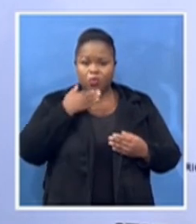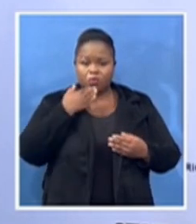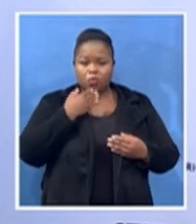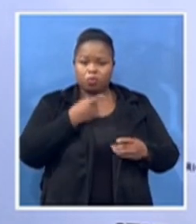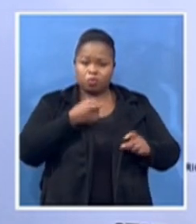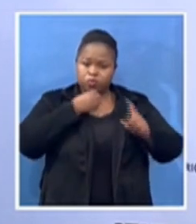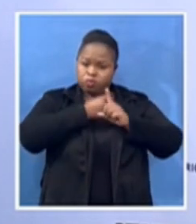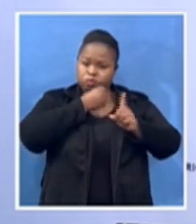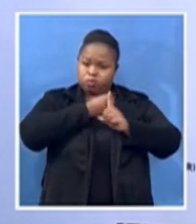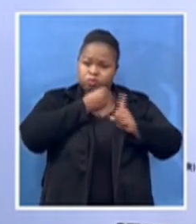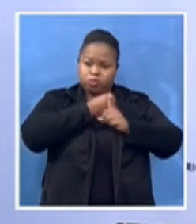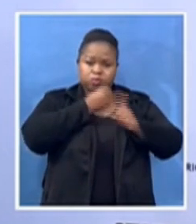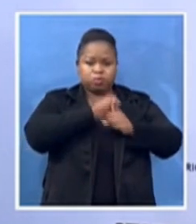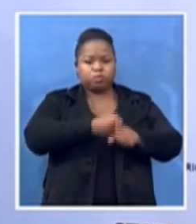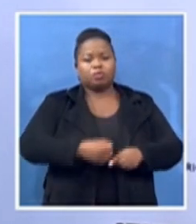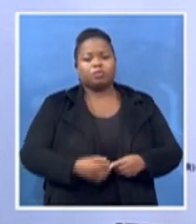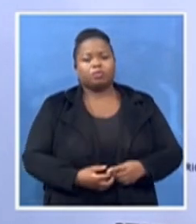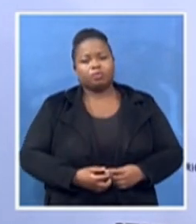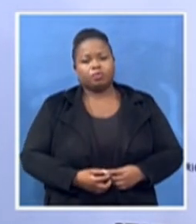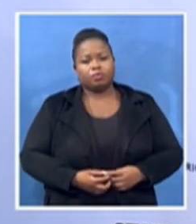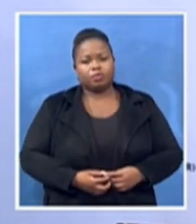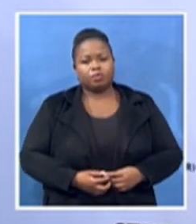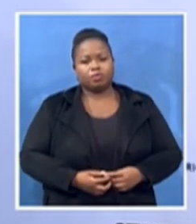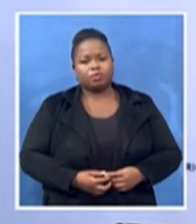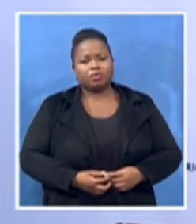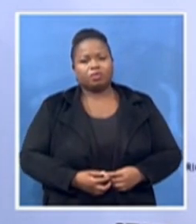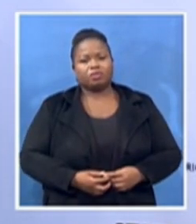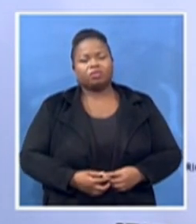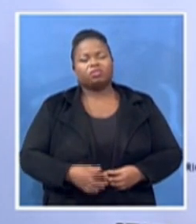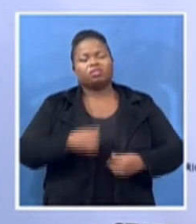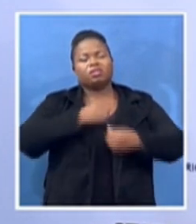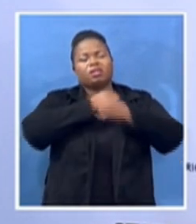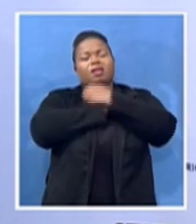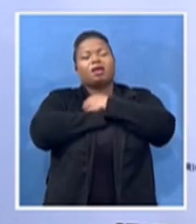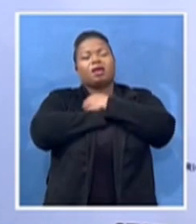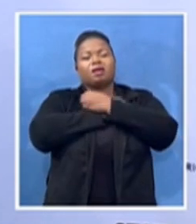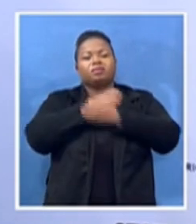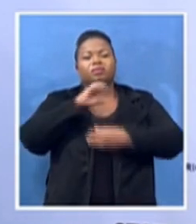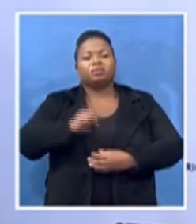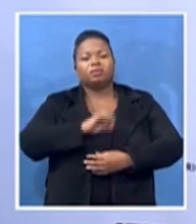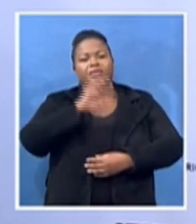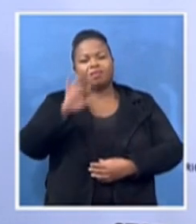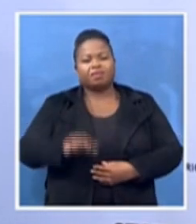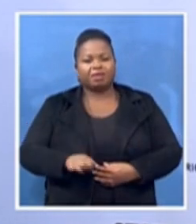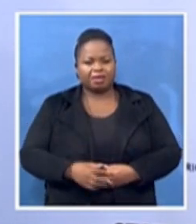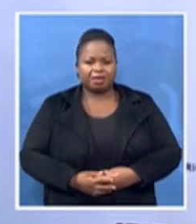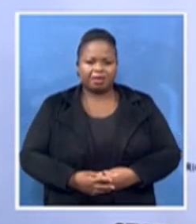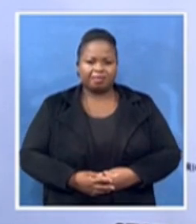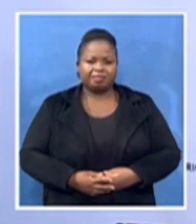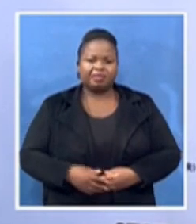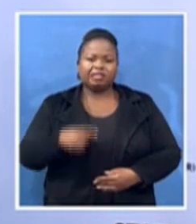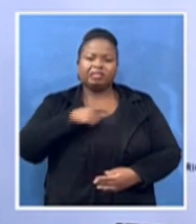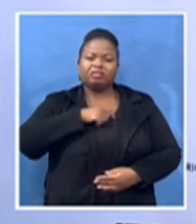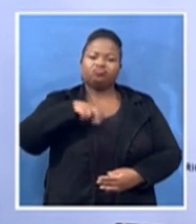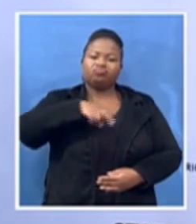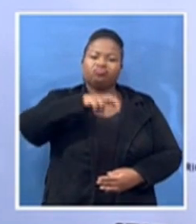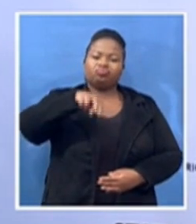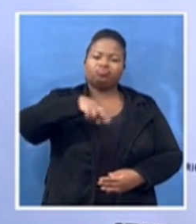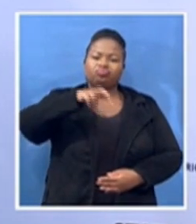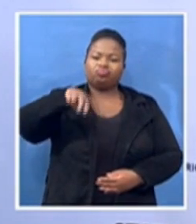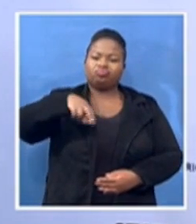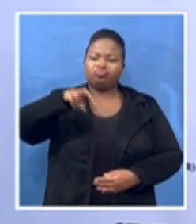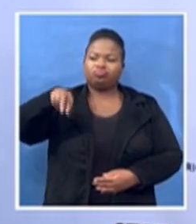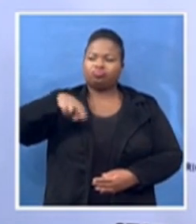She loved South Africa. She traveled the whole country. And